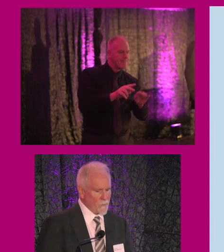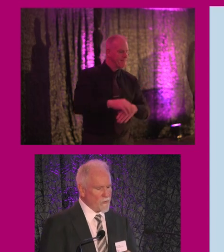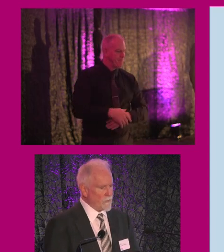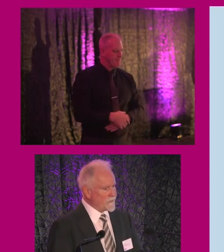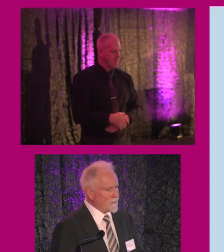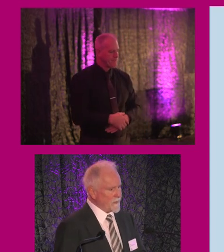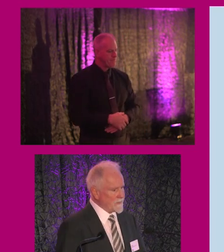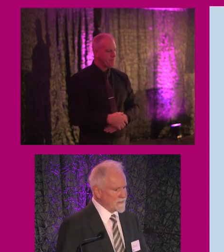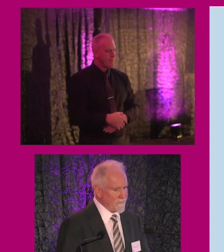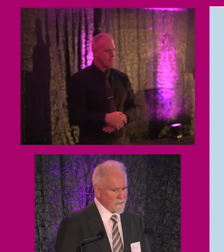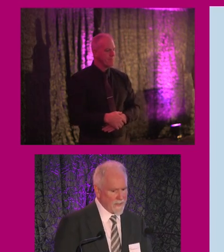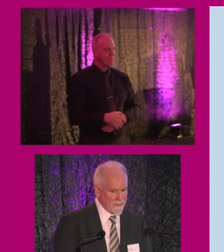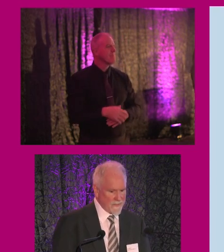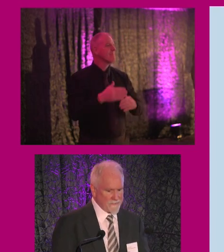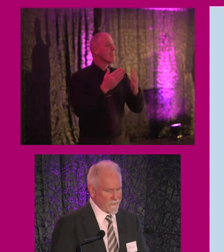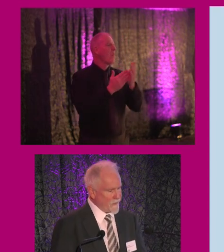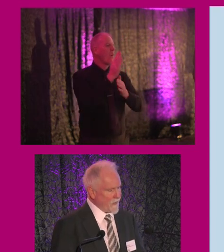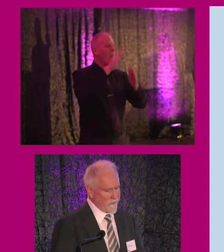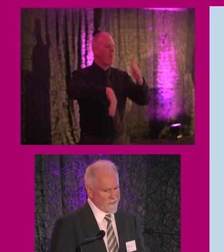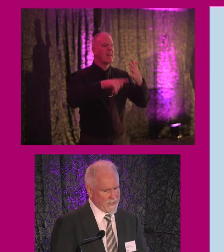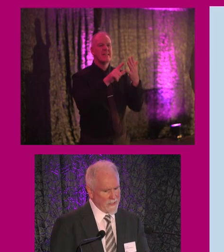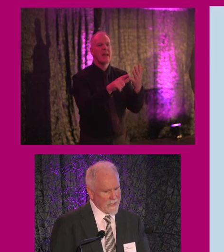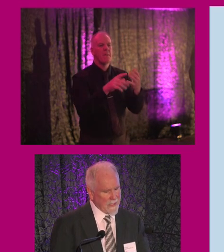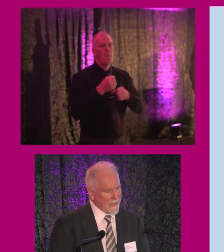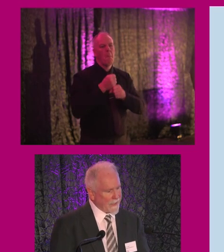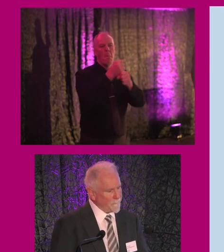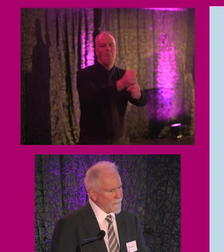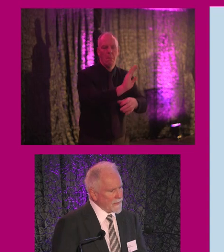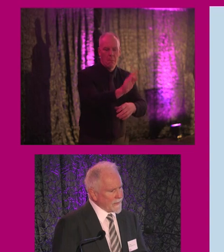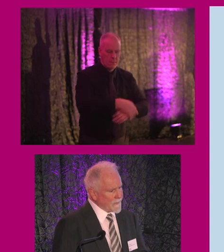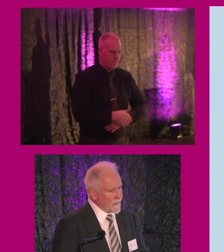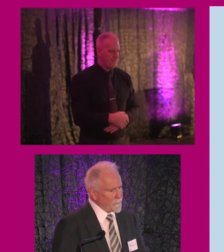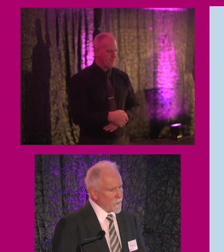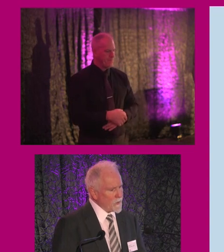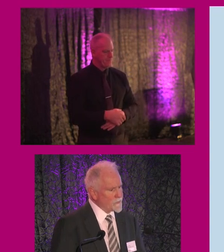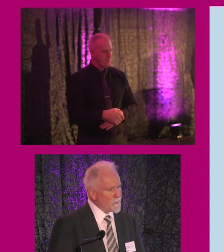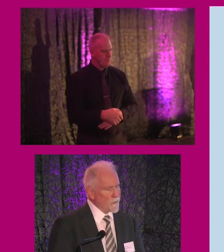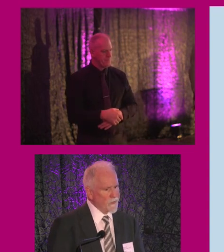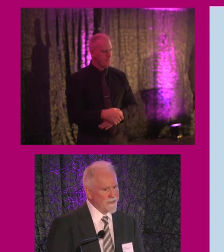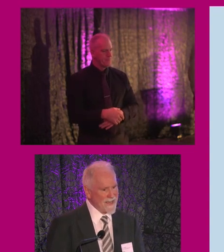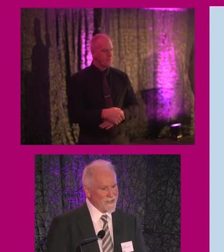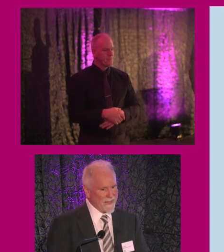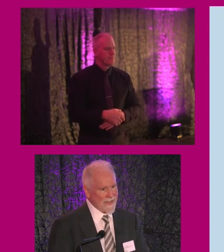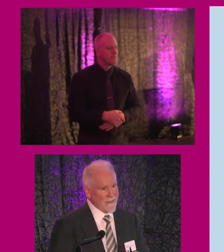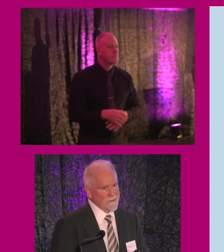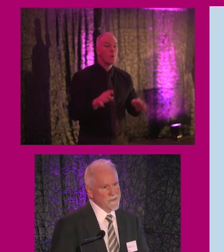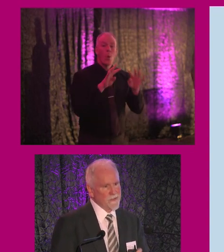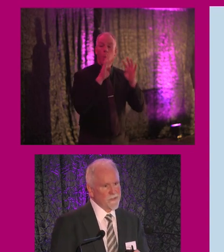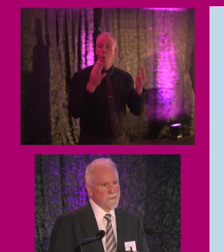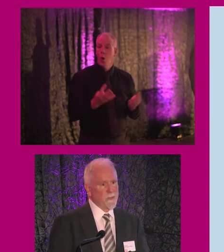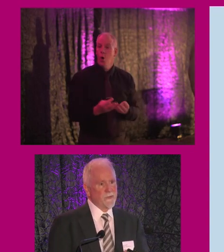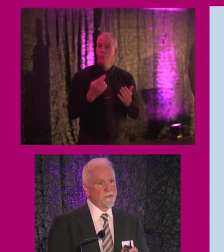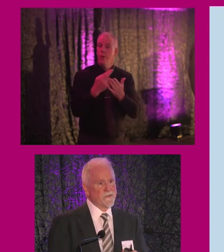we won't go through the seven. That's for another day. The World Report on Aging and Health